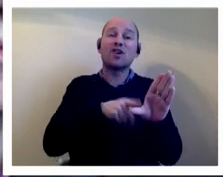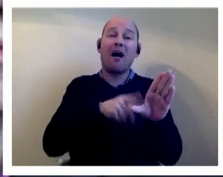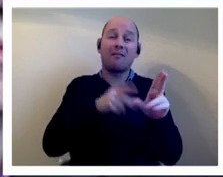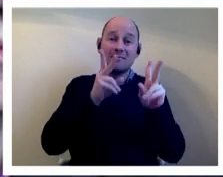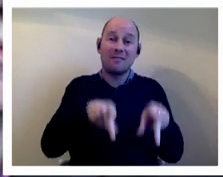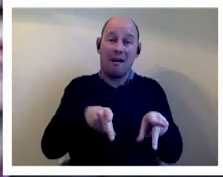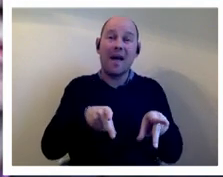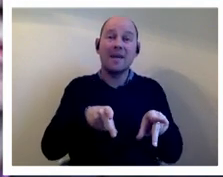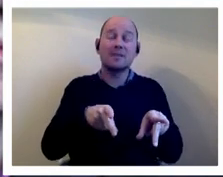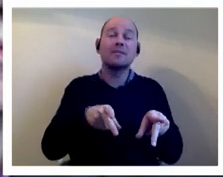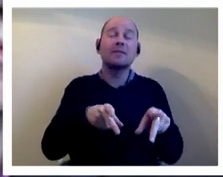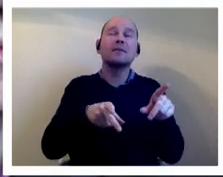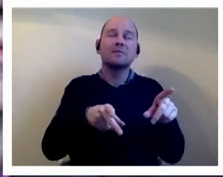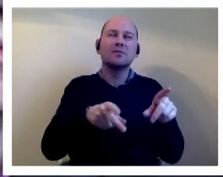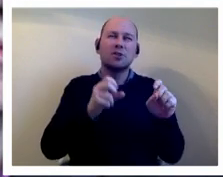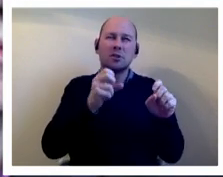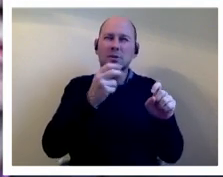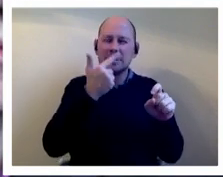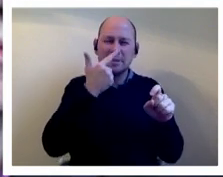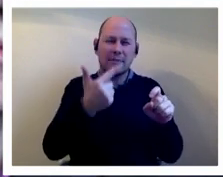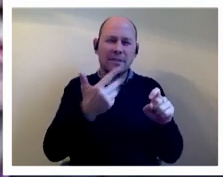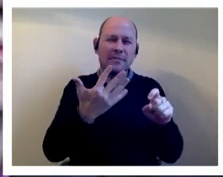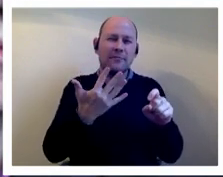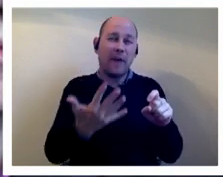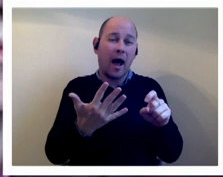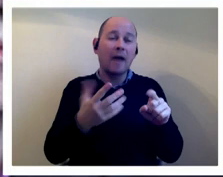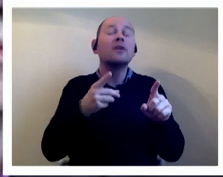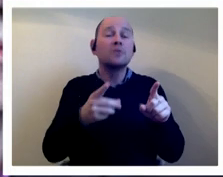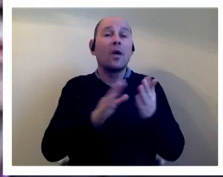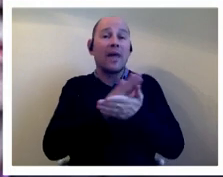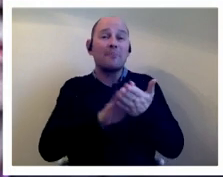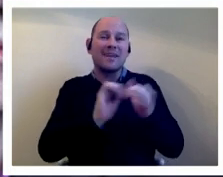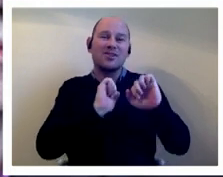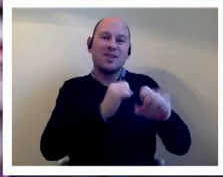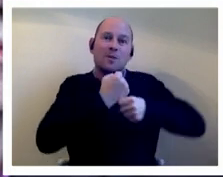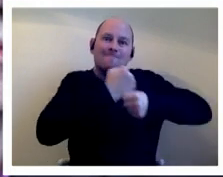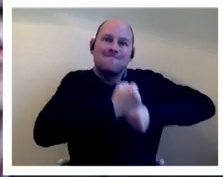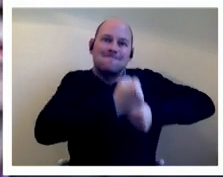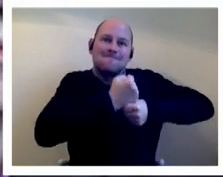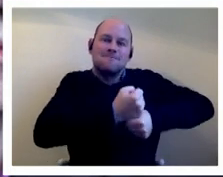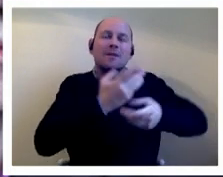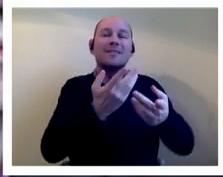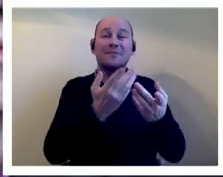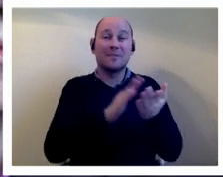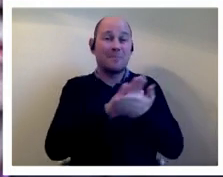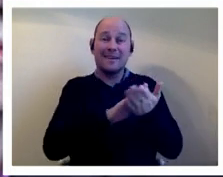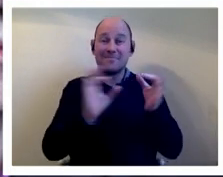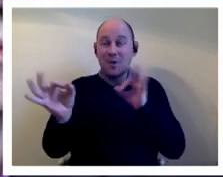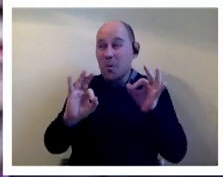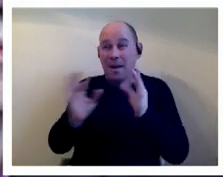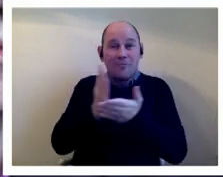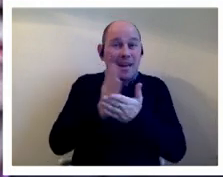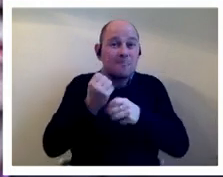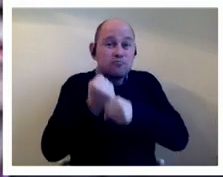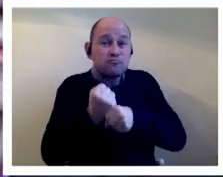and so section 28 really lost its most fierce and scary advocates and a number of other laws have been passed to that point the age of consent